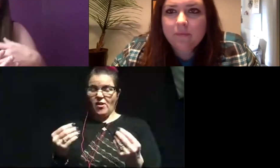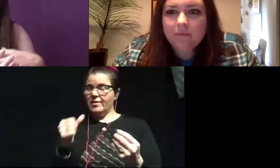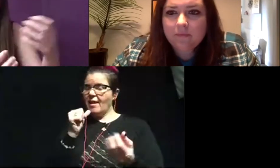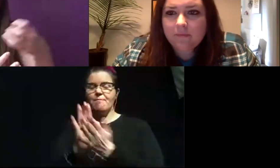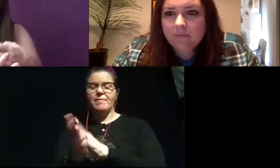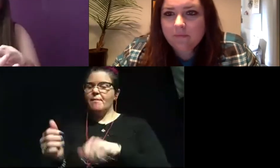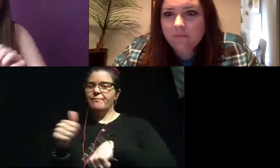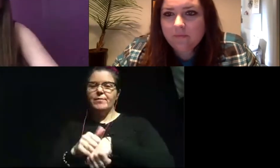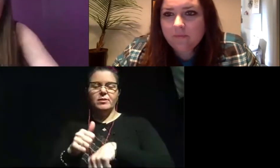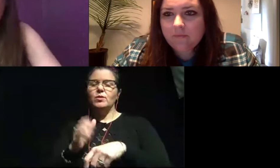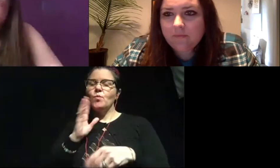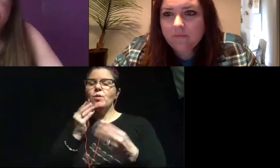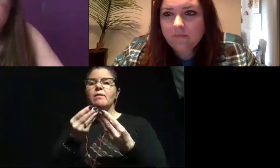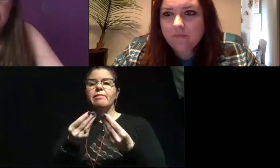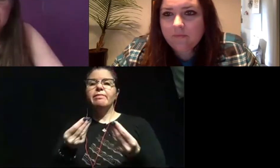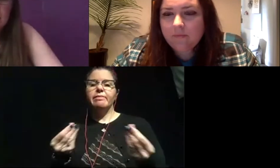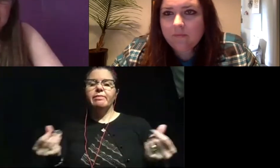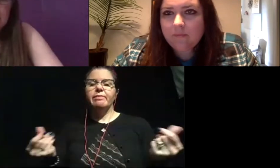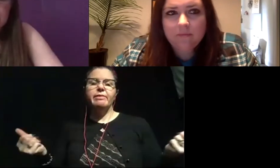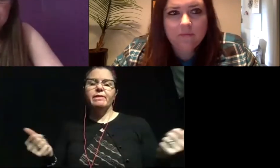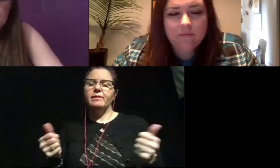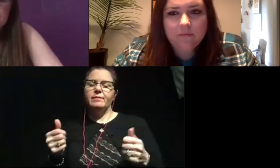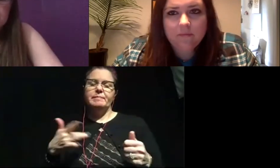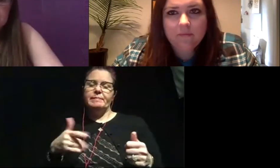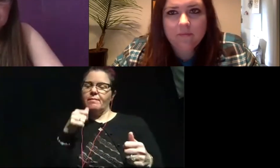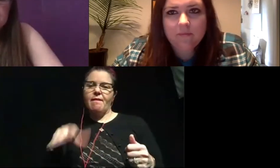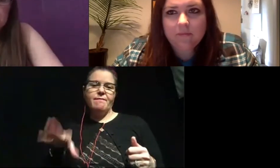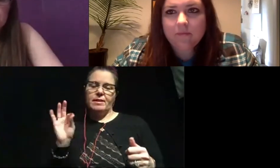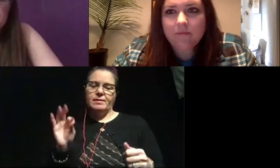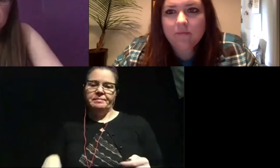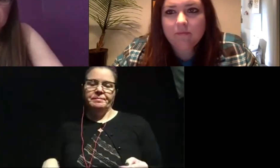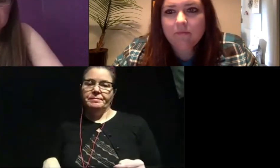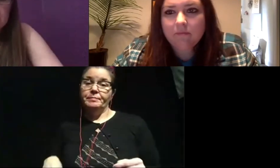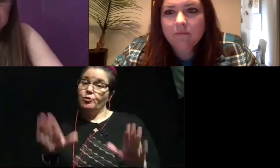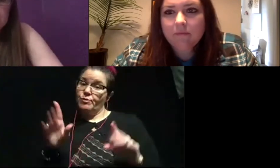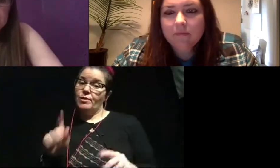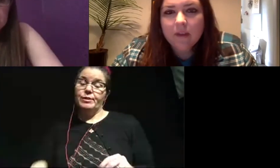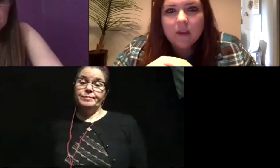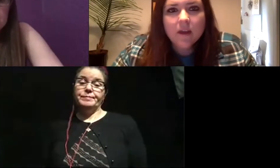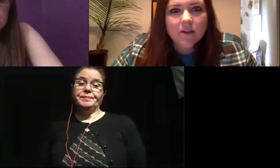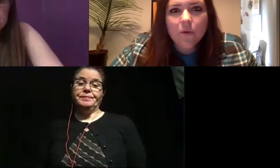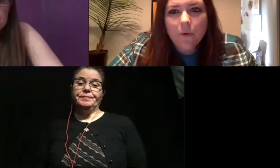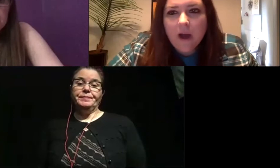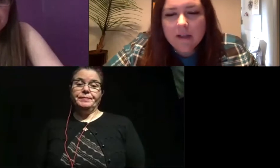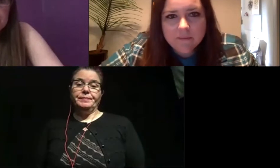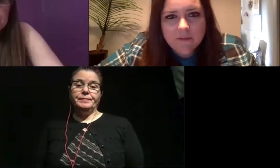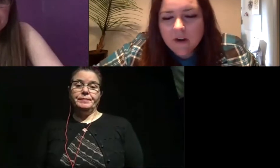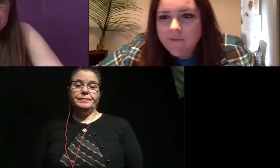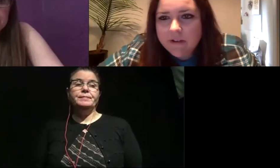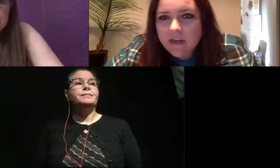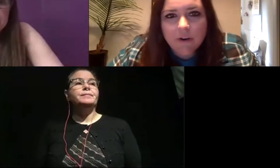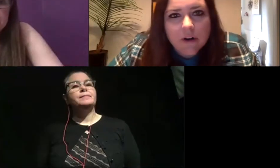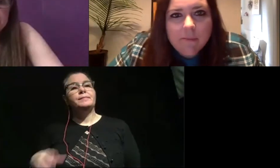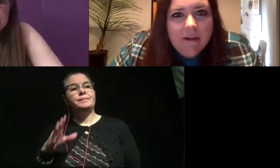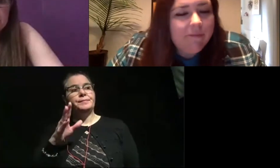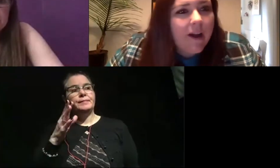So over time it decays. We usually don't find it in fossils. That's a great question. So some of our